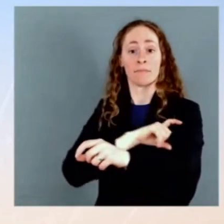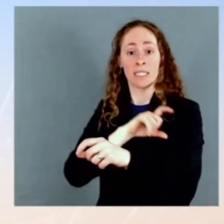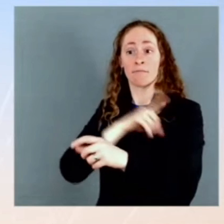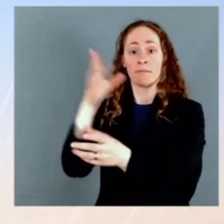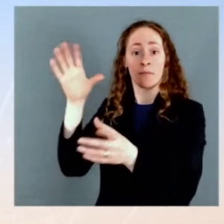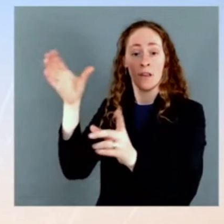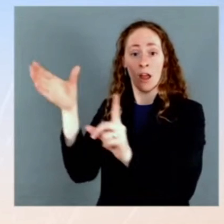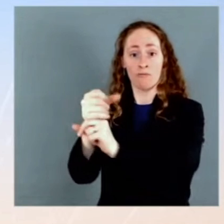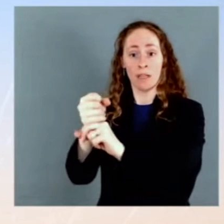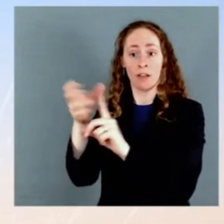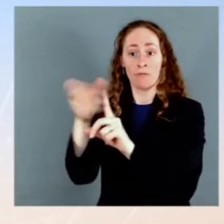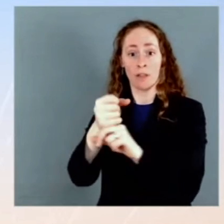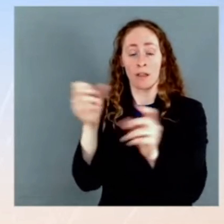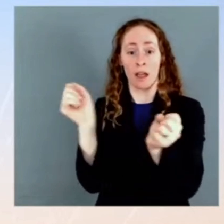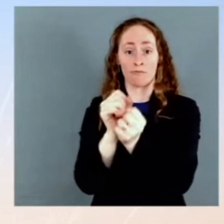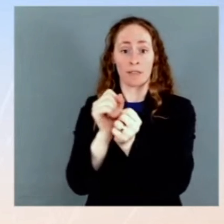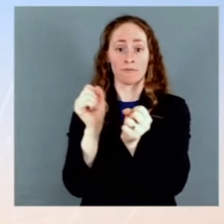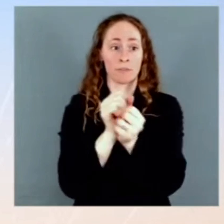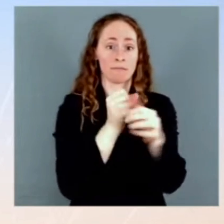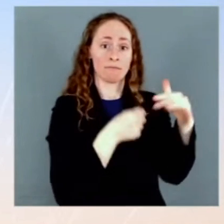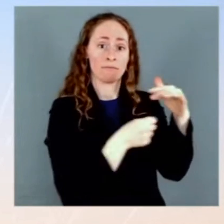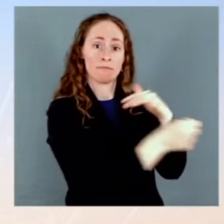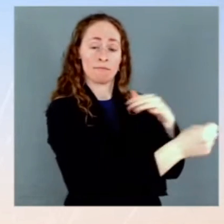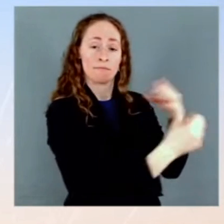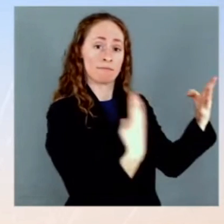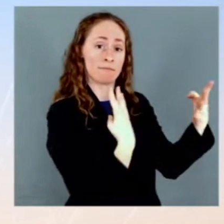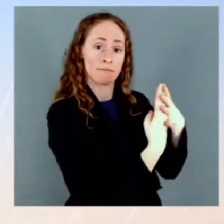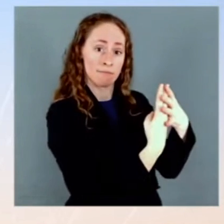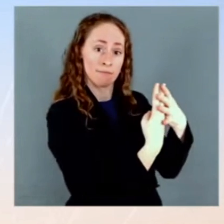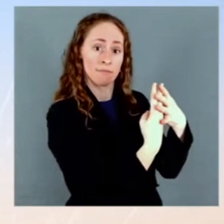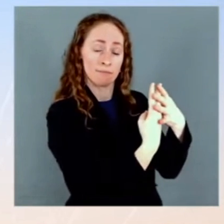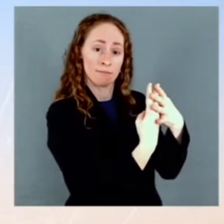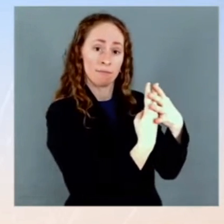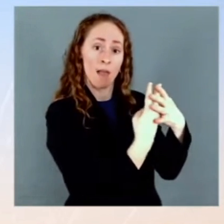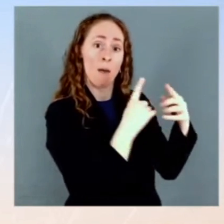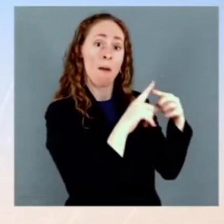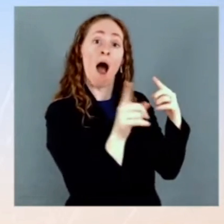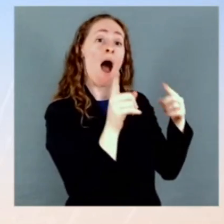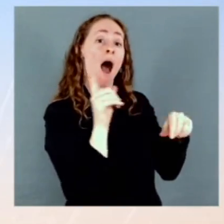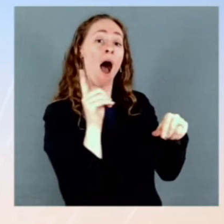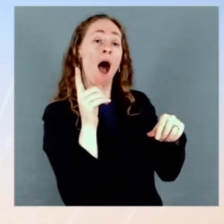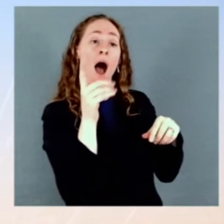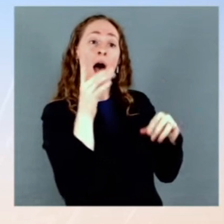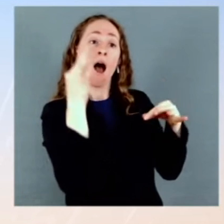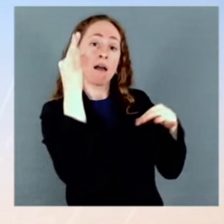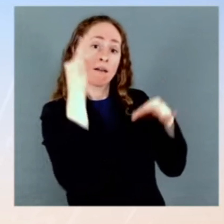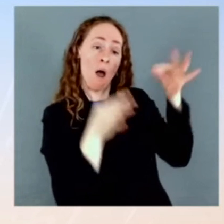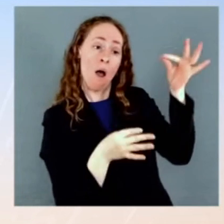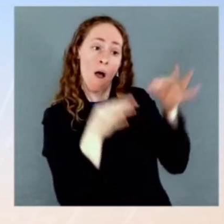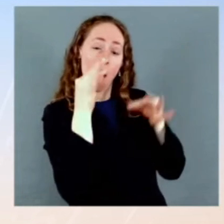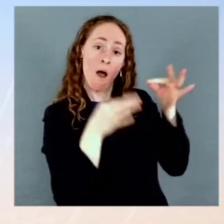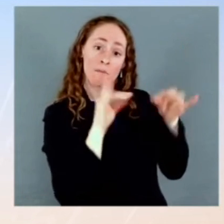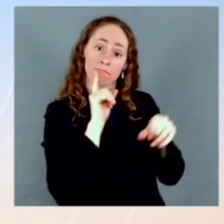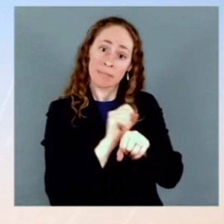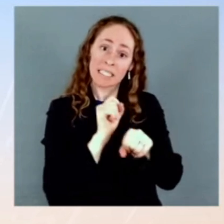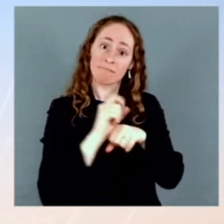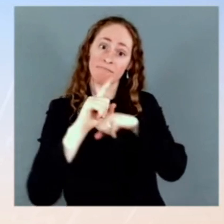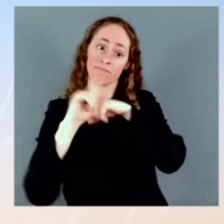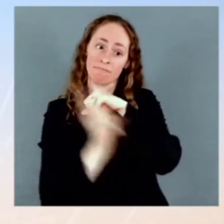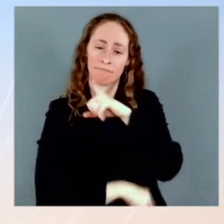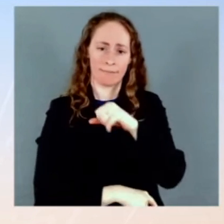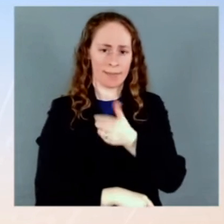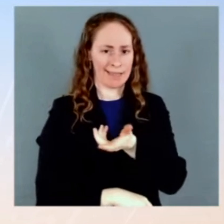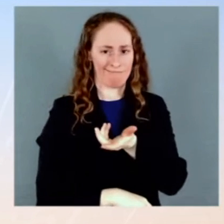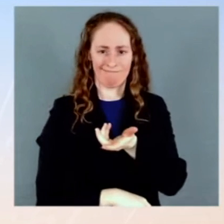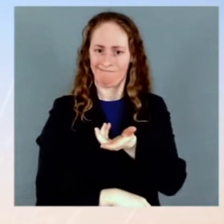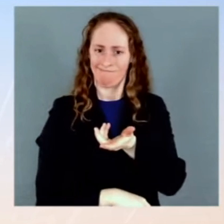I think, Peter, what our focus is on is making sure that the local leaders, the police officers and departments who know